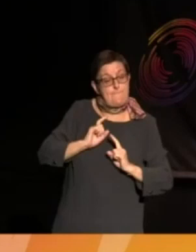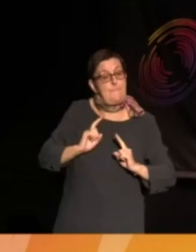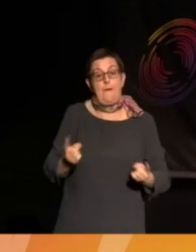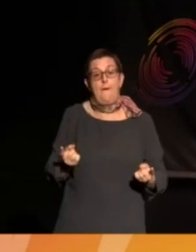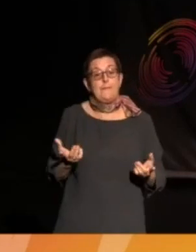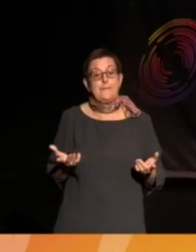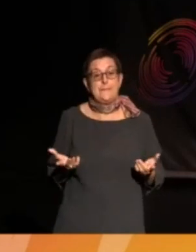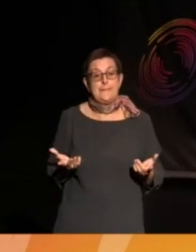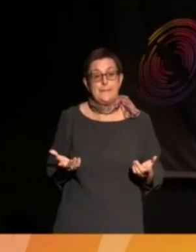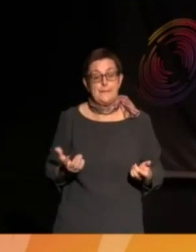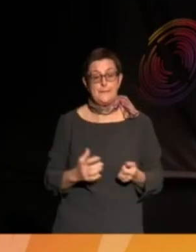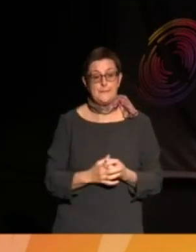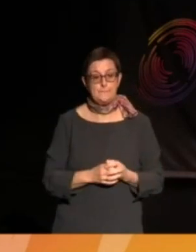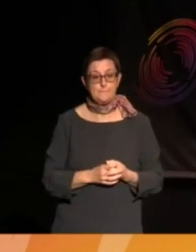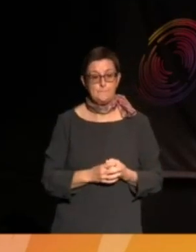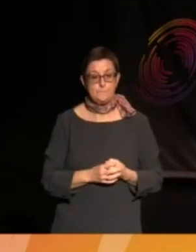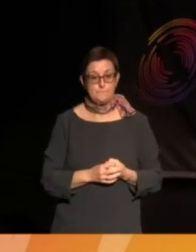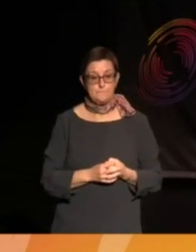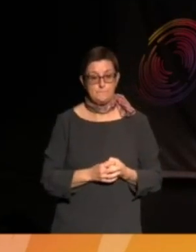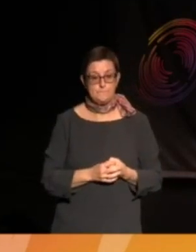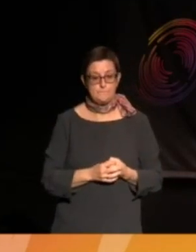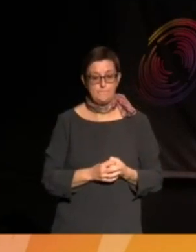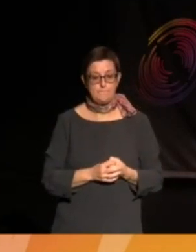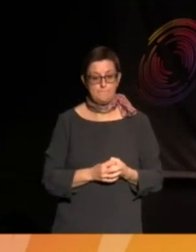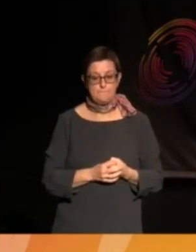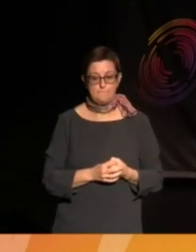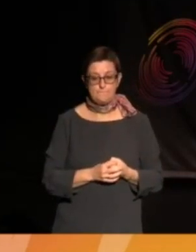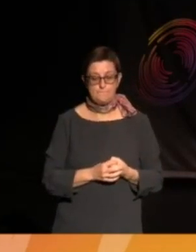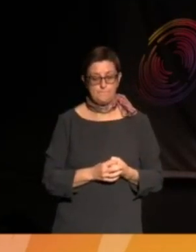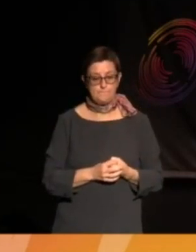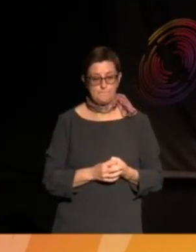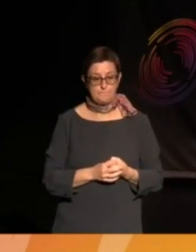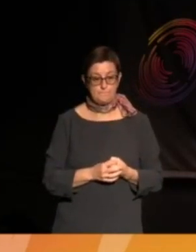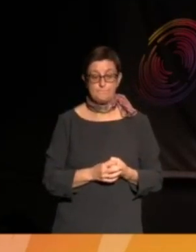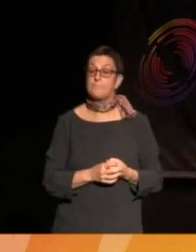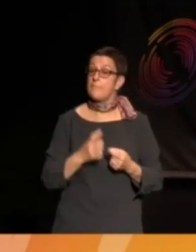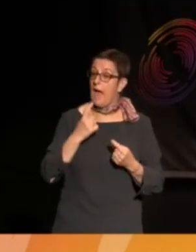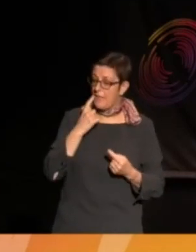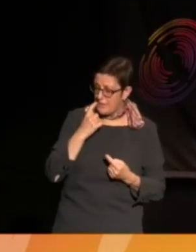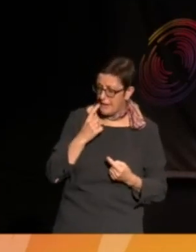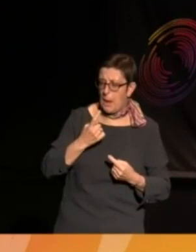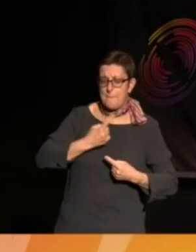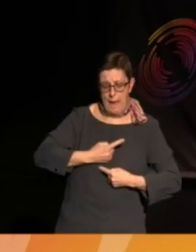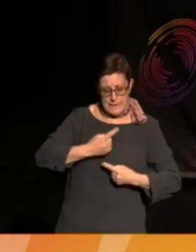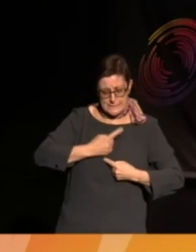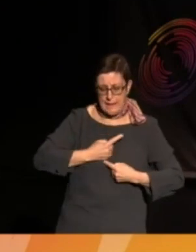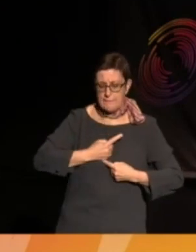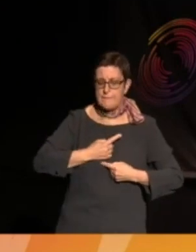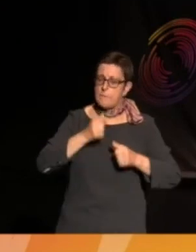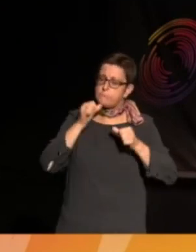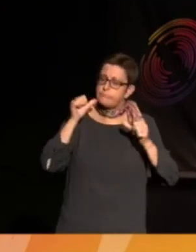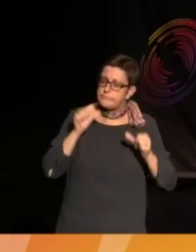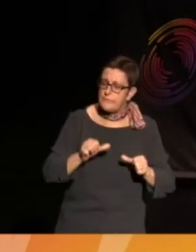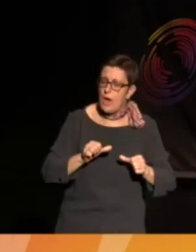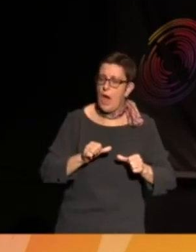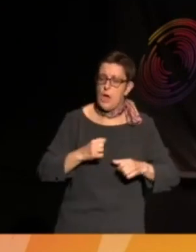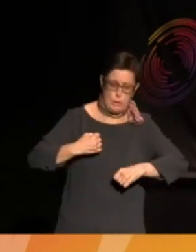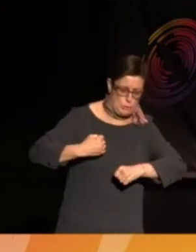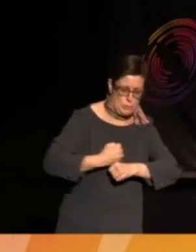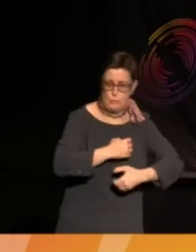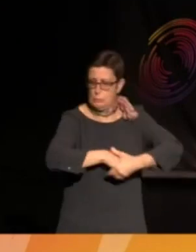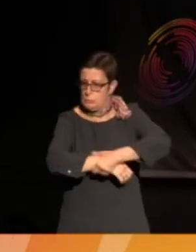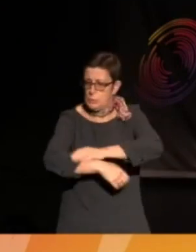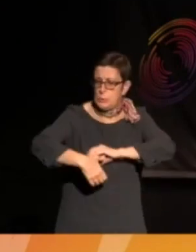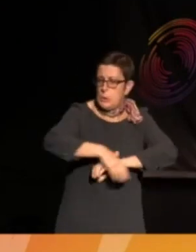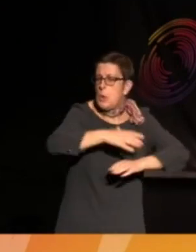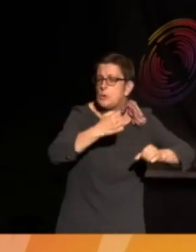increasingly is just be a doer rather than a sayer, I guess, is the way I've increasingly looked at it. Because people will generally